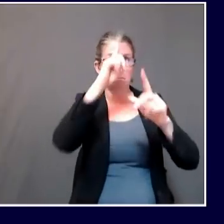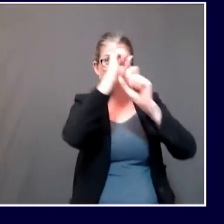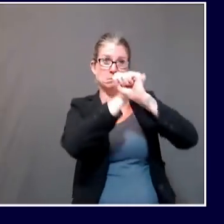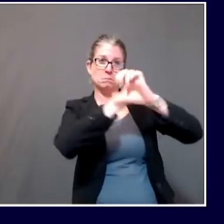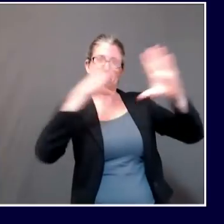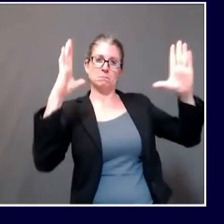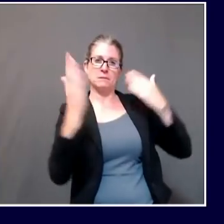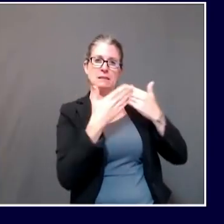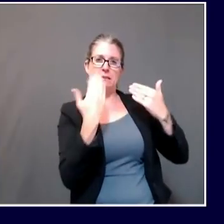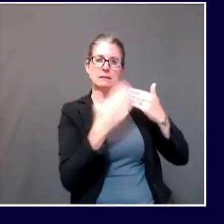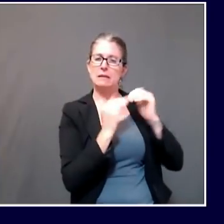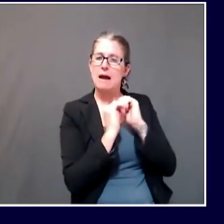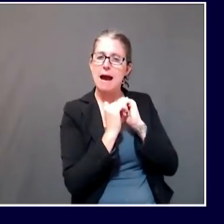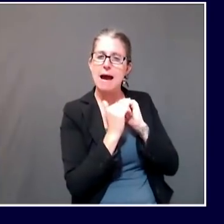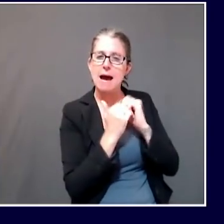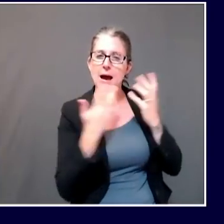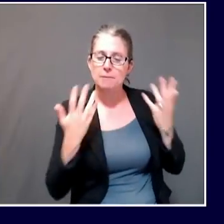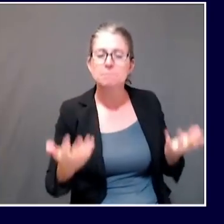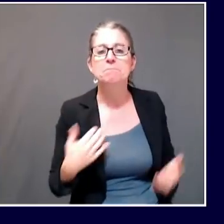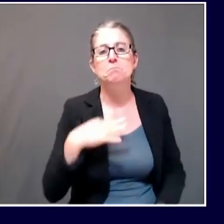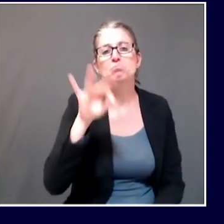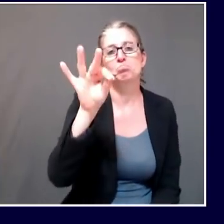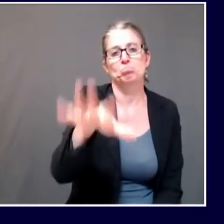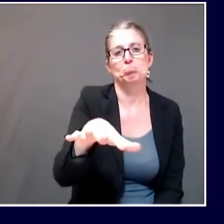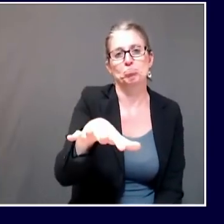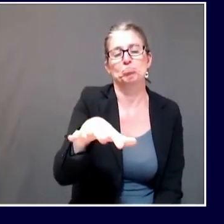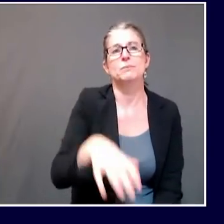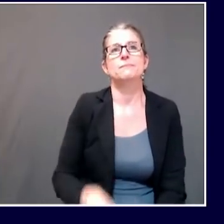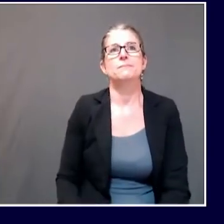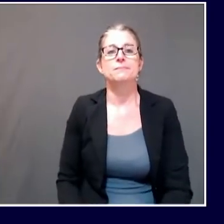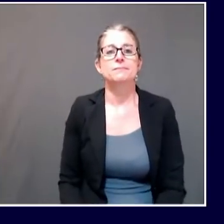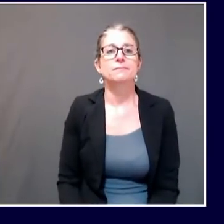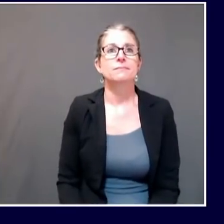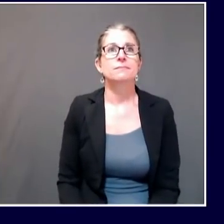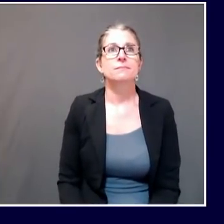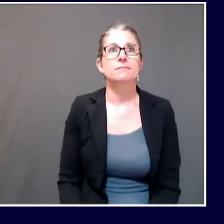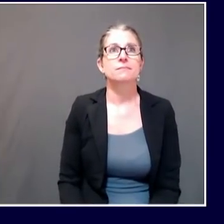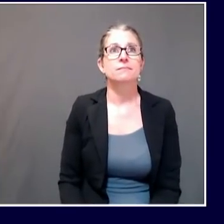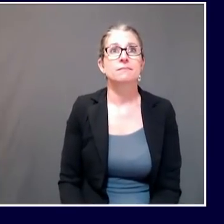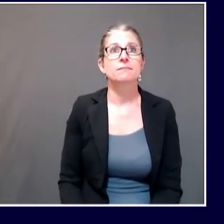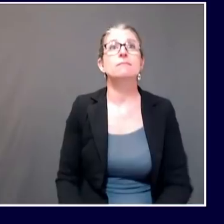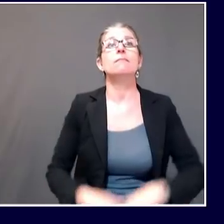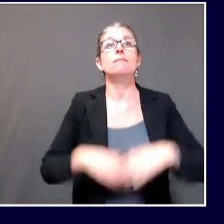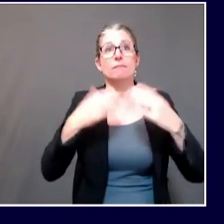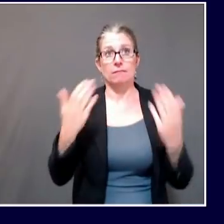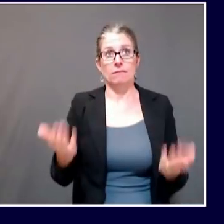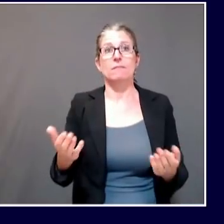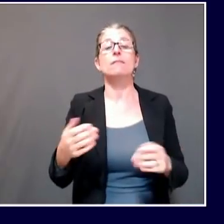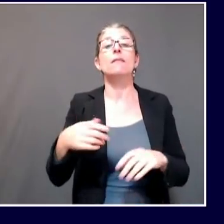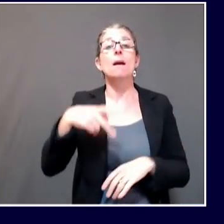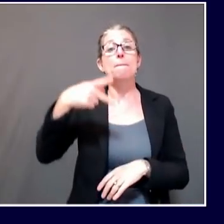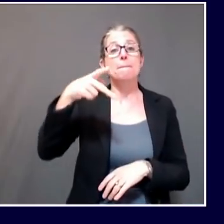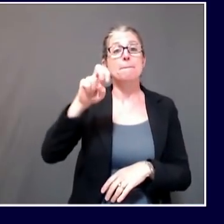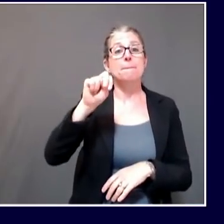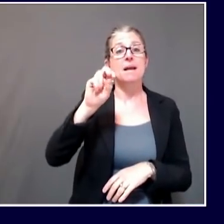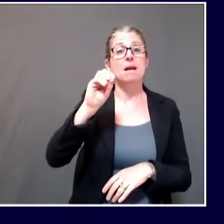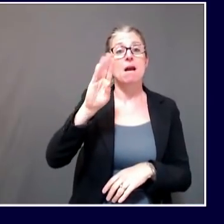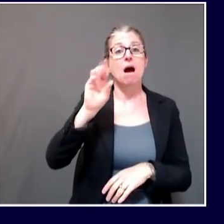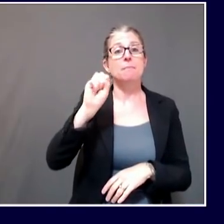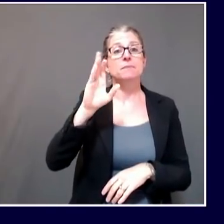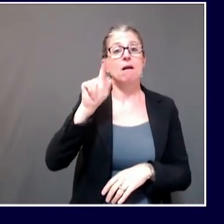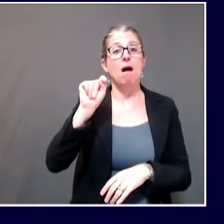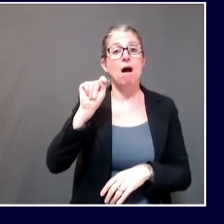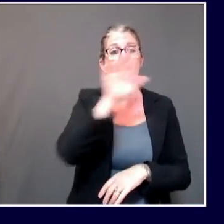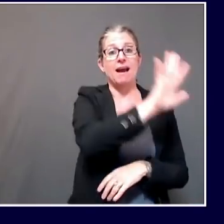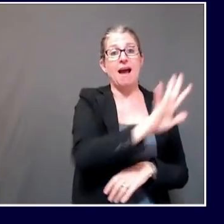test results among individuals just in Penobscot County is 263. And I should